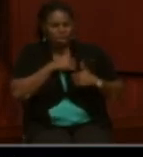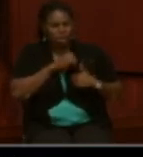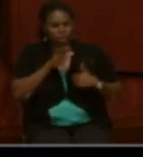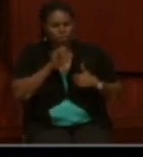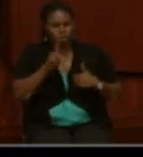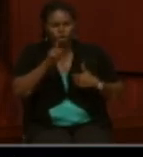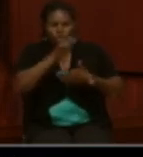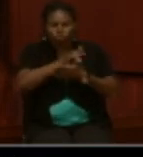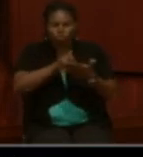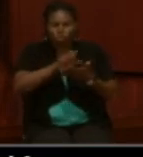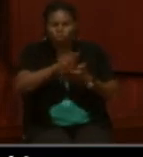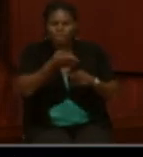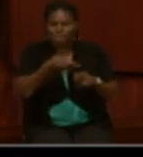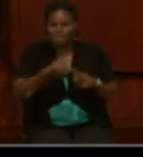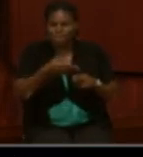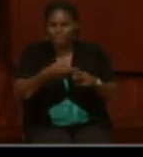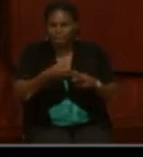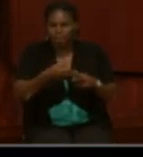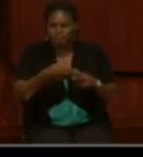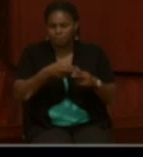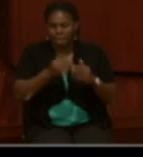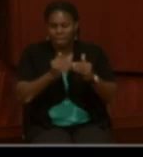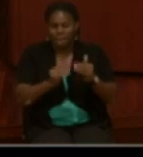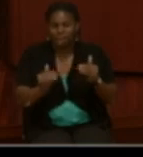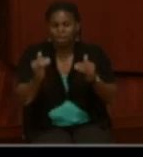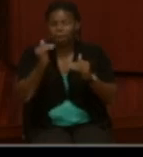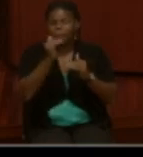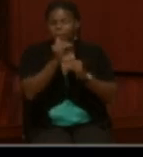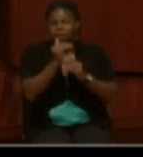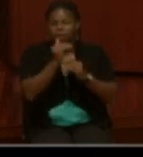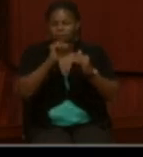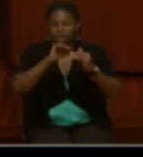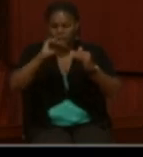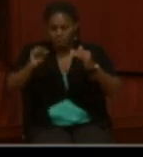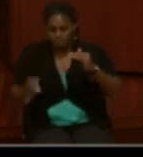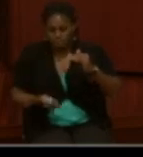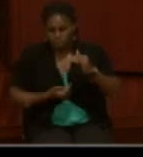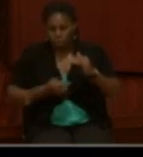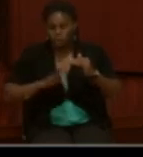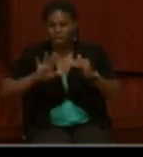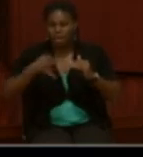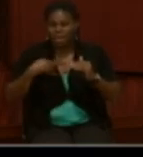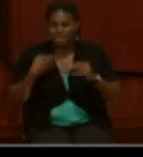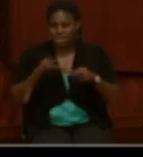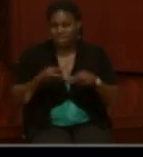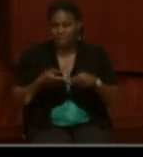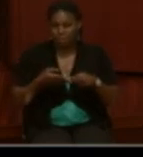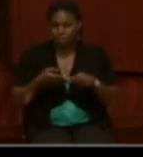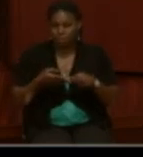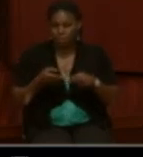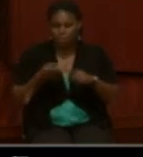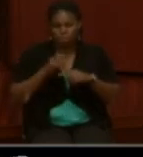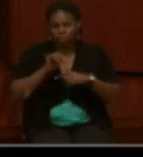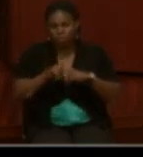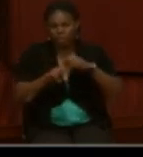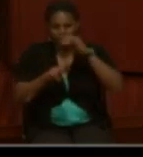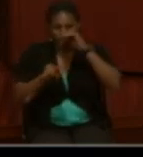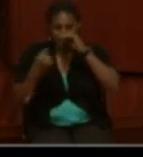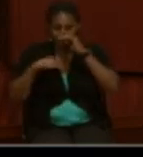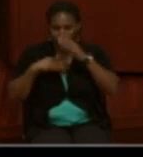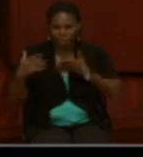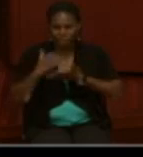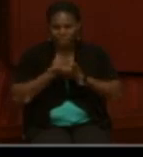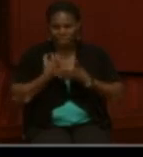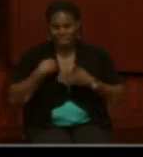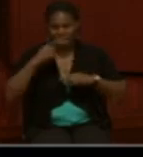name, Samuel Patterson. And then above and below the mark has his name. So from that, we can probably gather that he